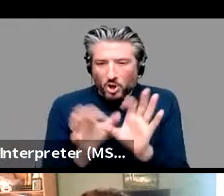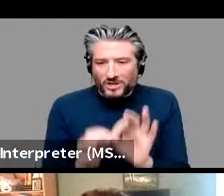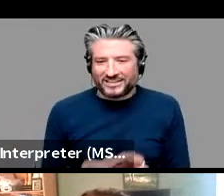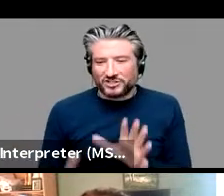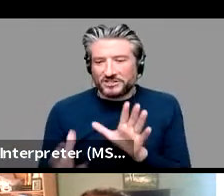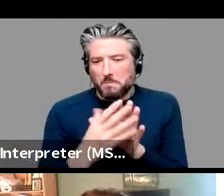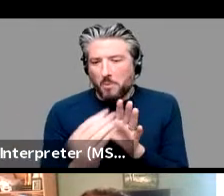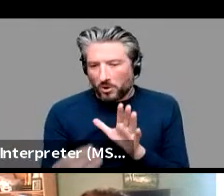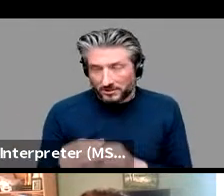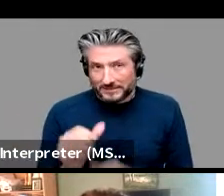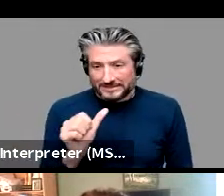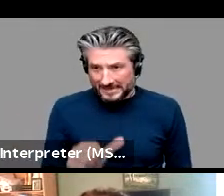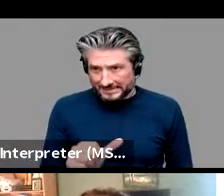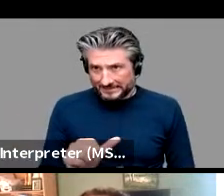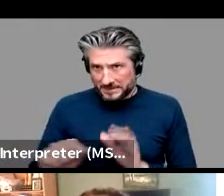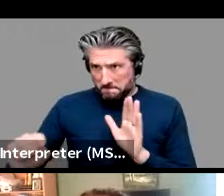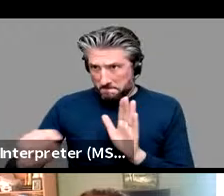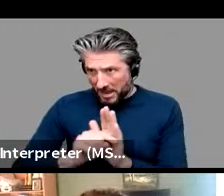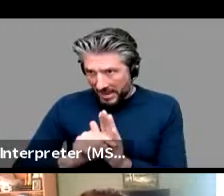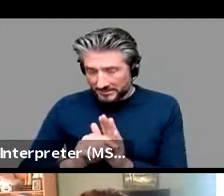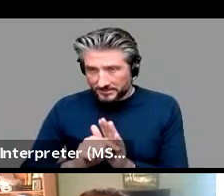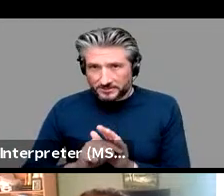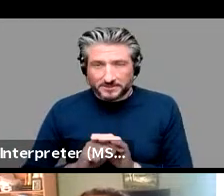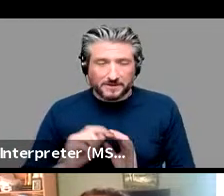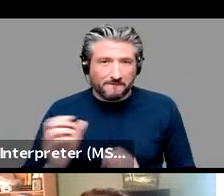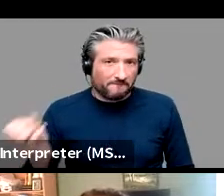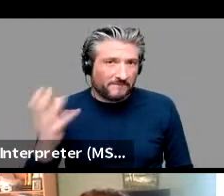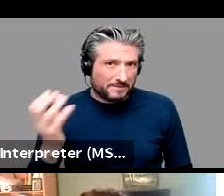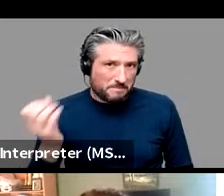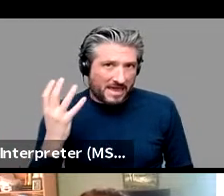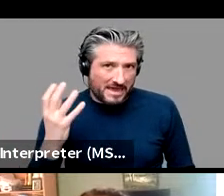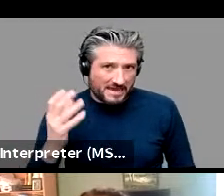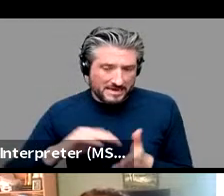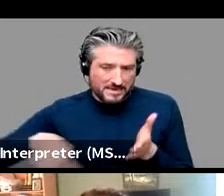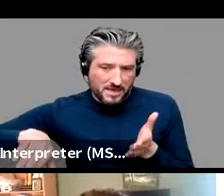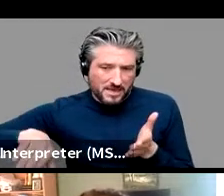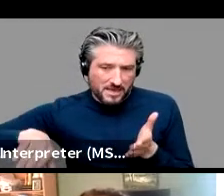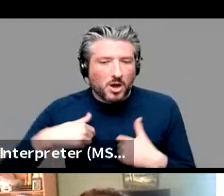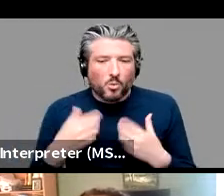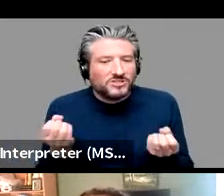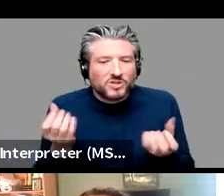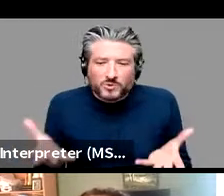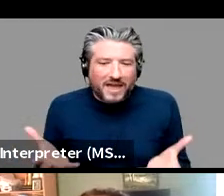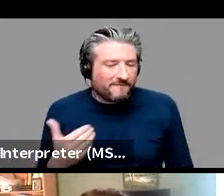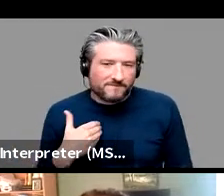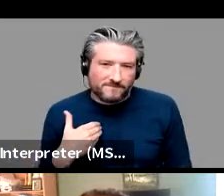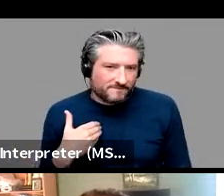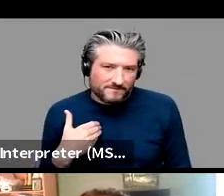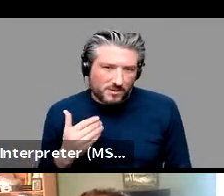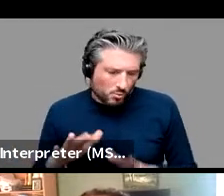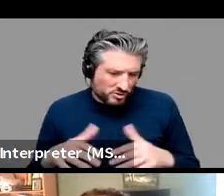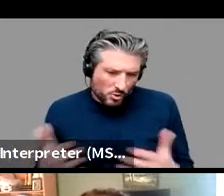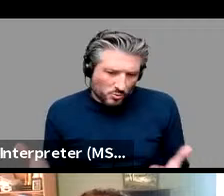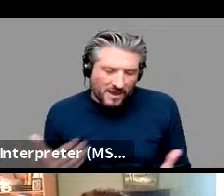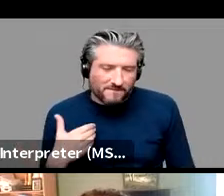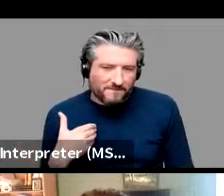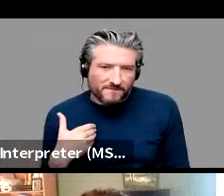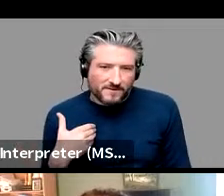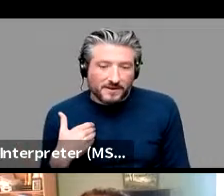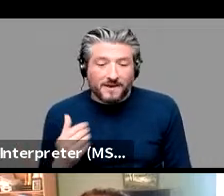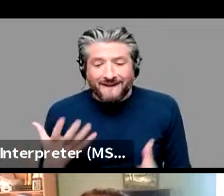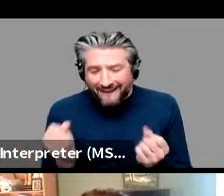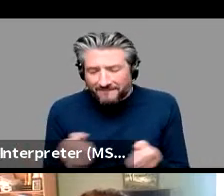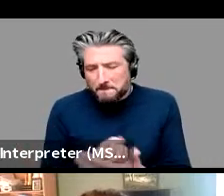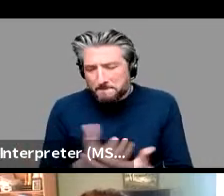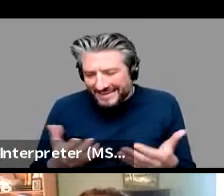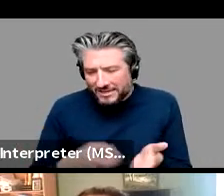minus feedback which we don't have and it's also kind of there there's lots of recommendation that that